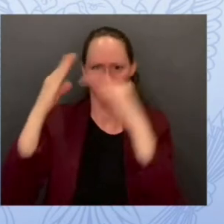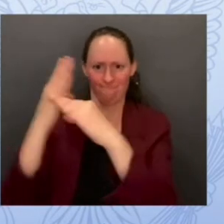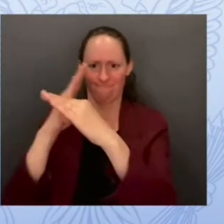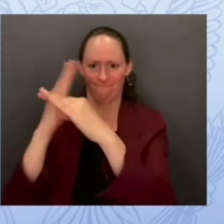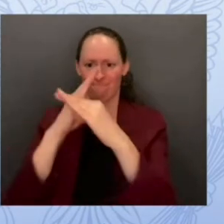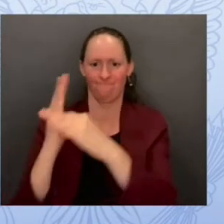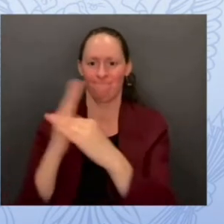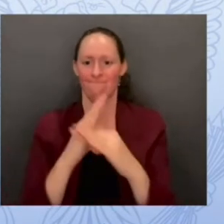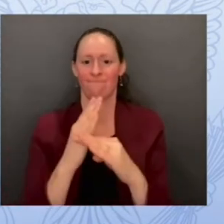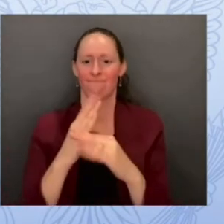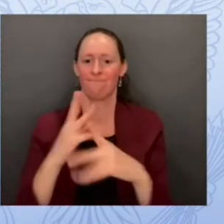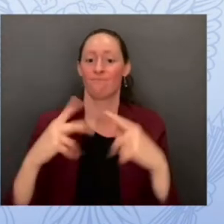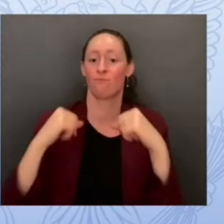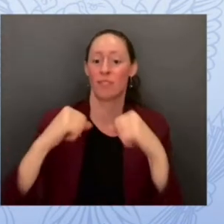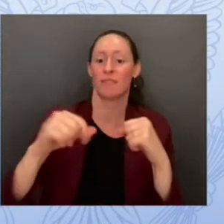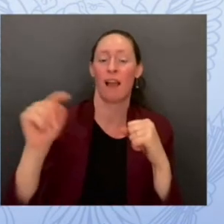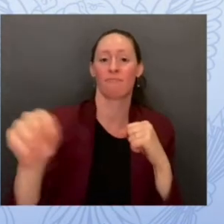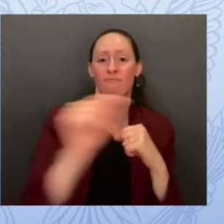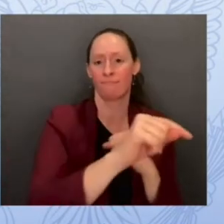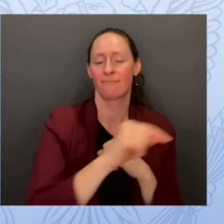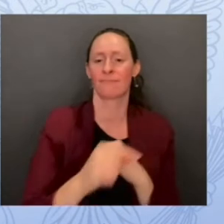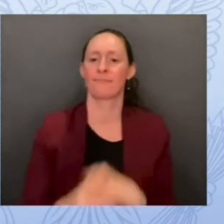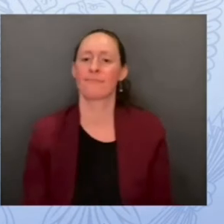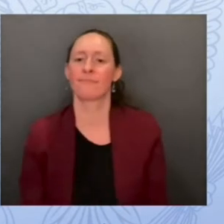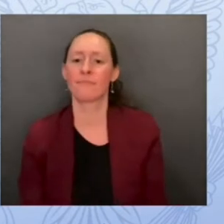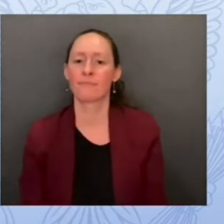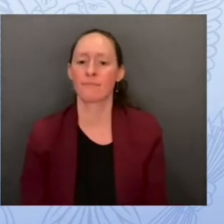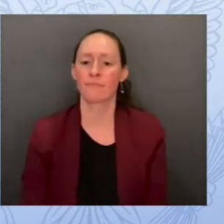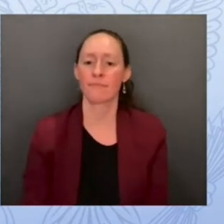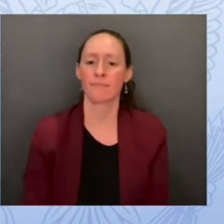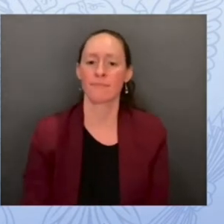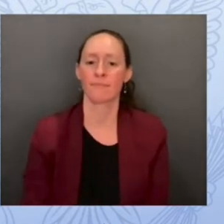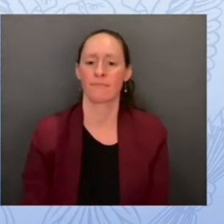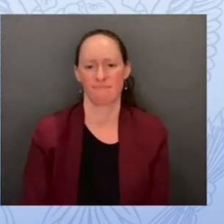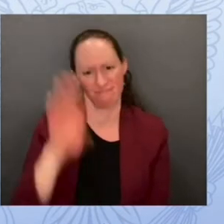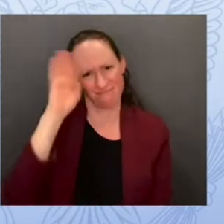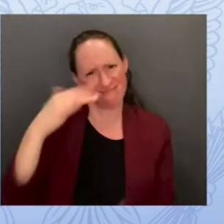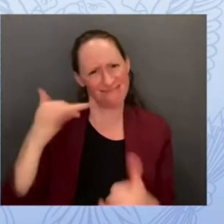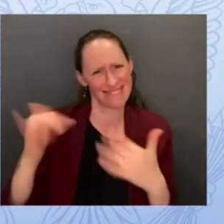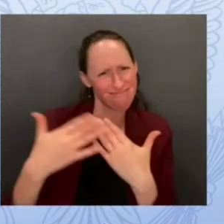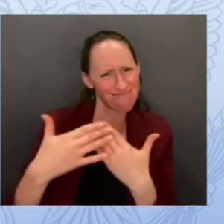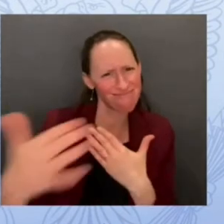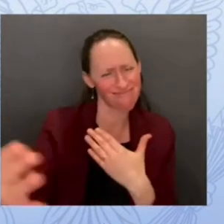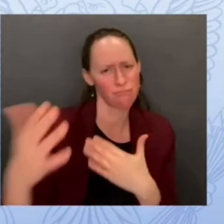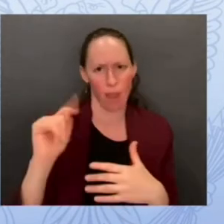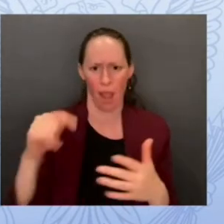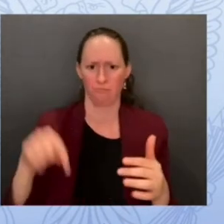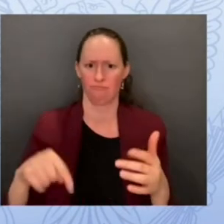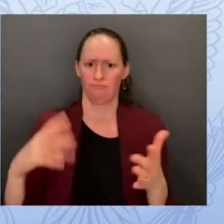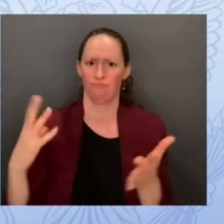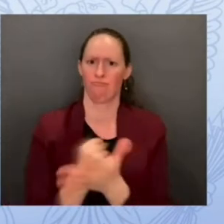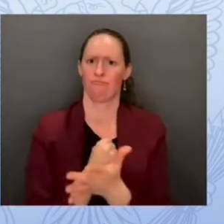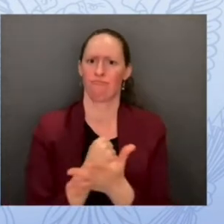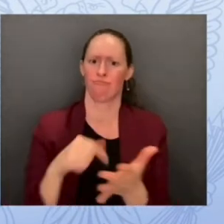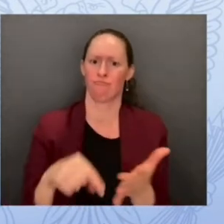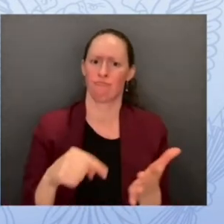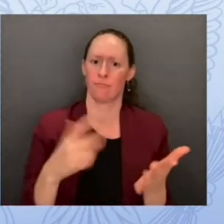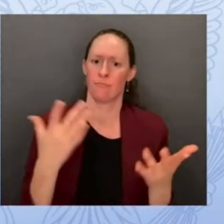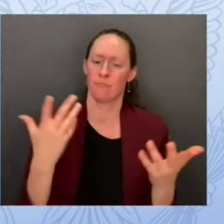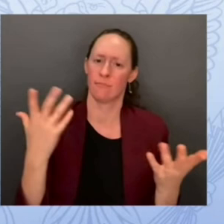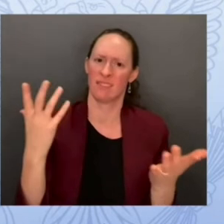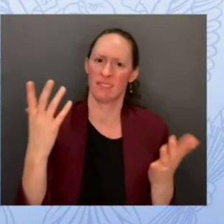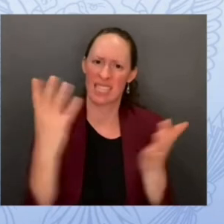us but we also have a huge opportunity to empowering teachers bringing technology to make sure that we can